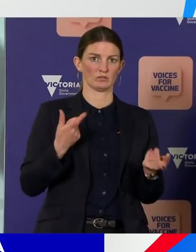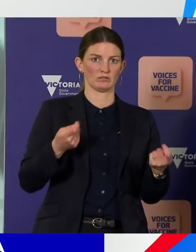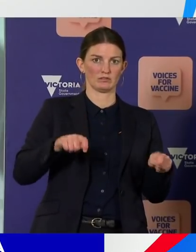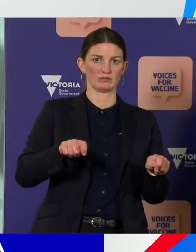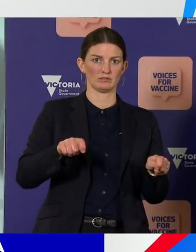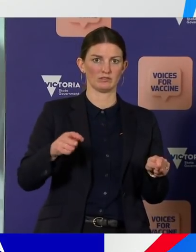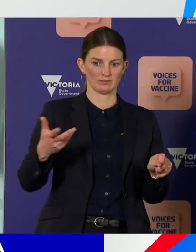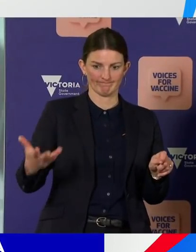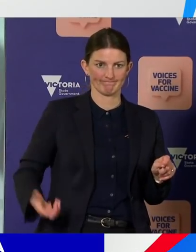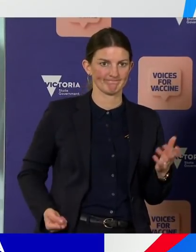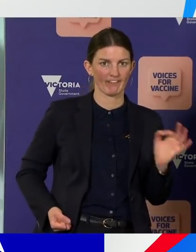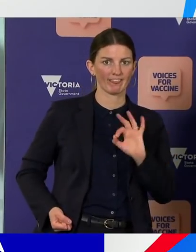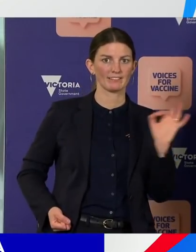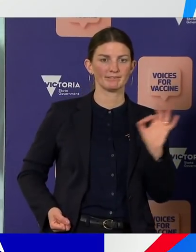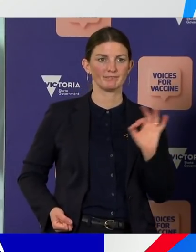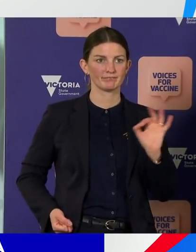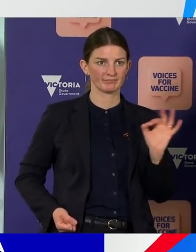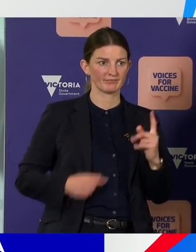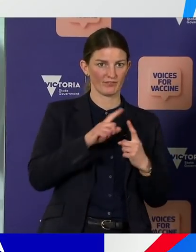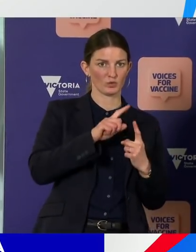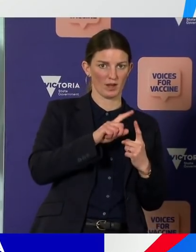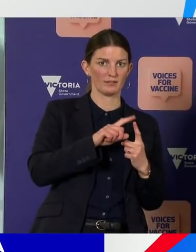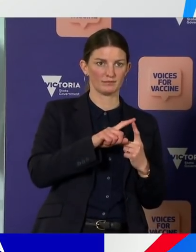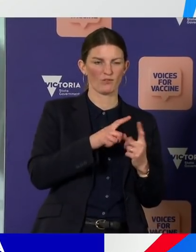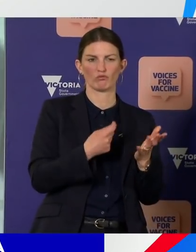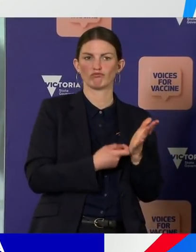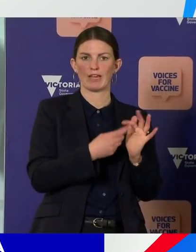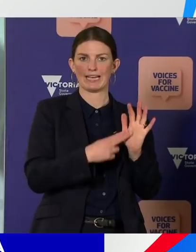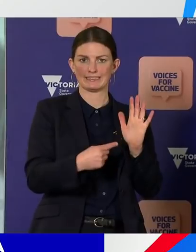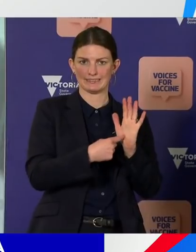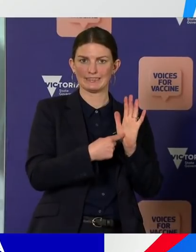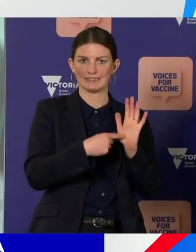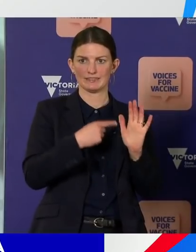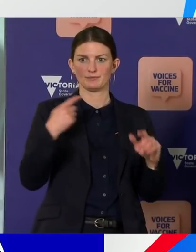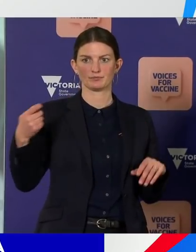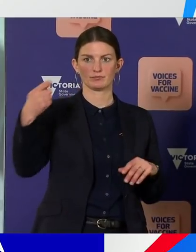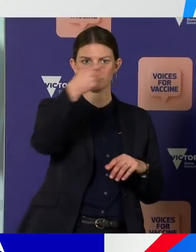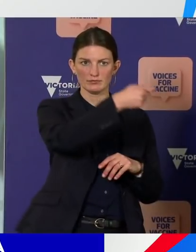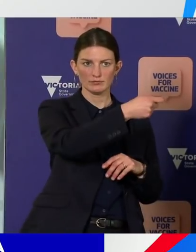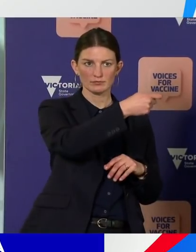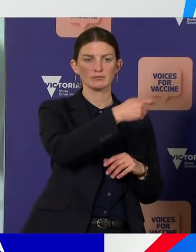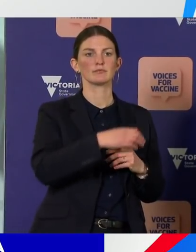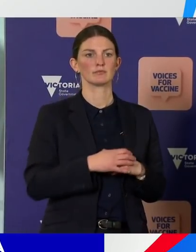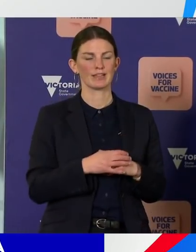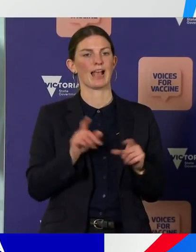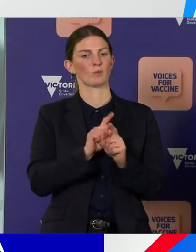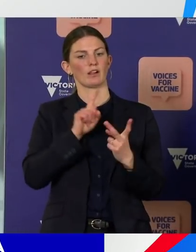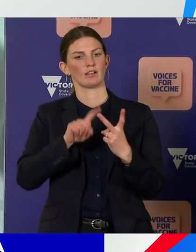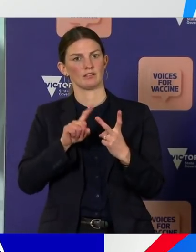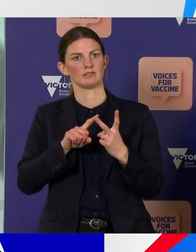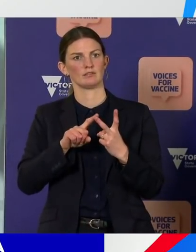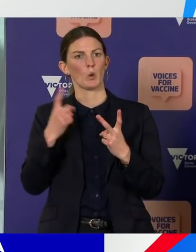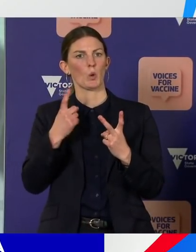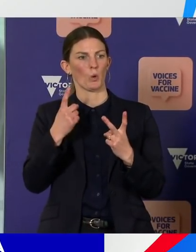situation in the private rental market, and obviously an important extension to our homeless program and rough sleeping